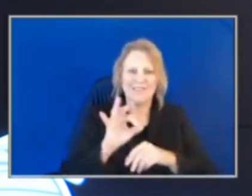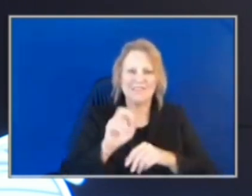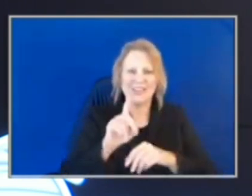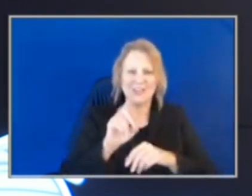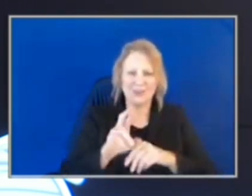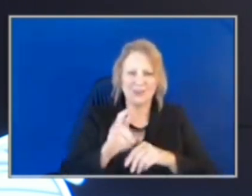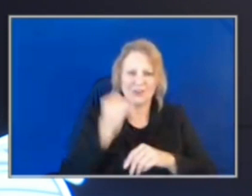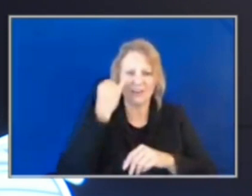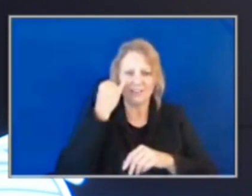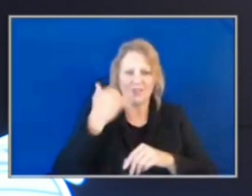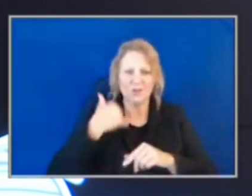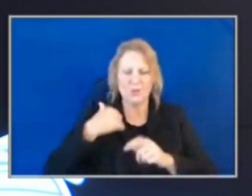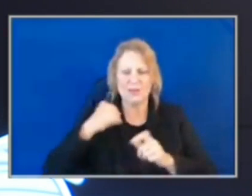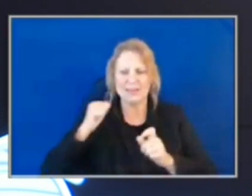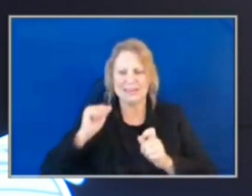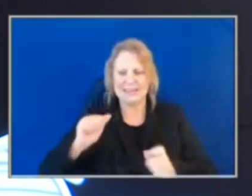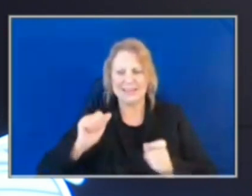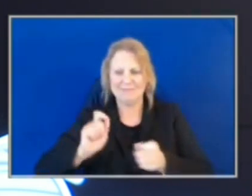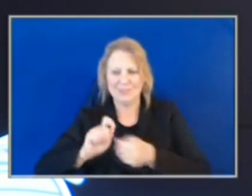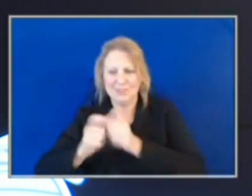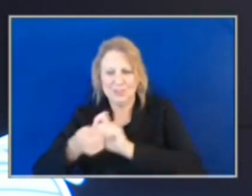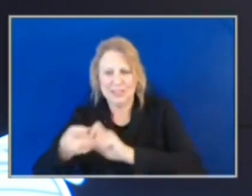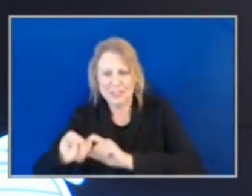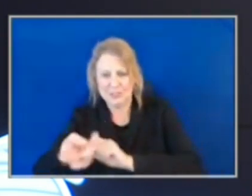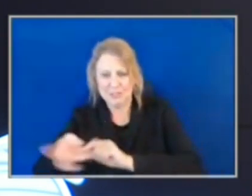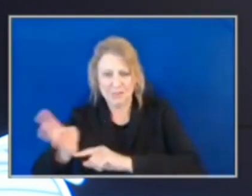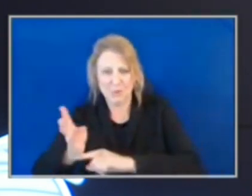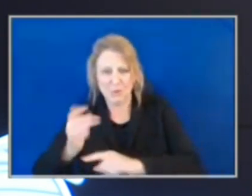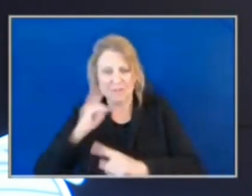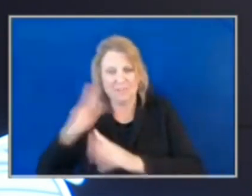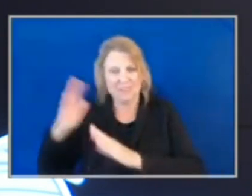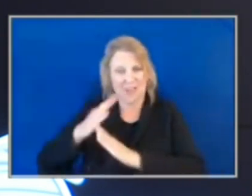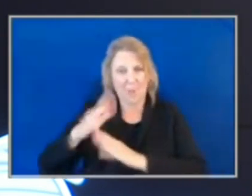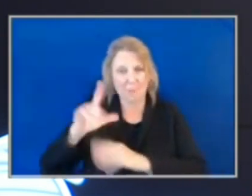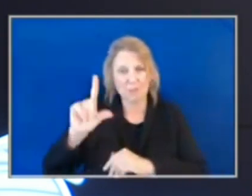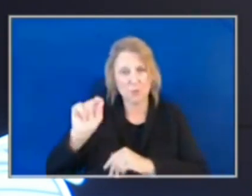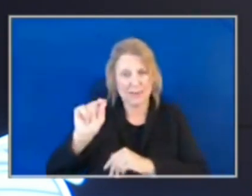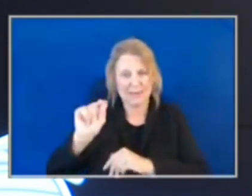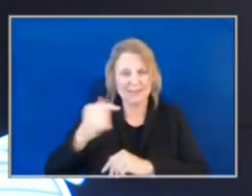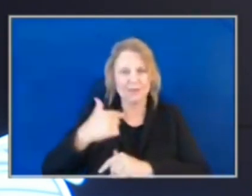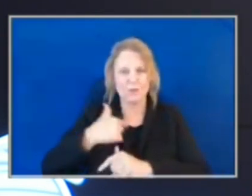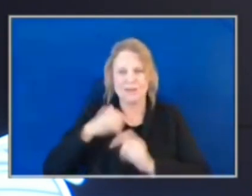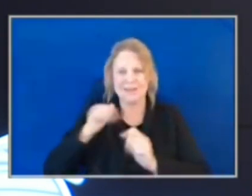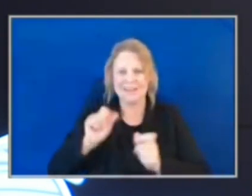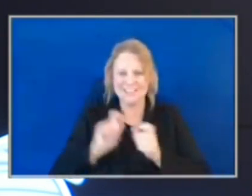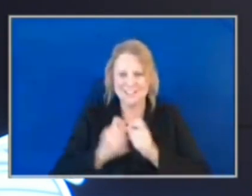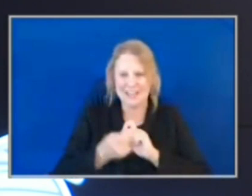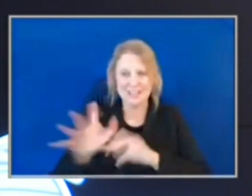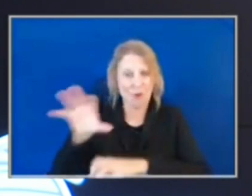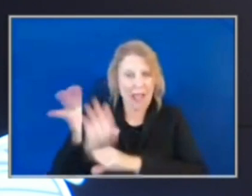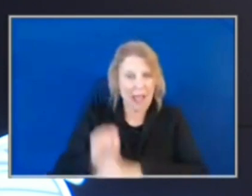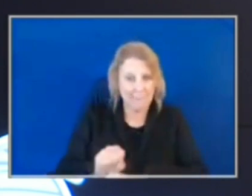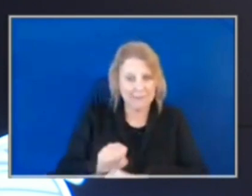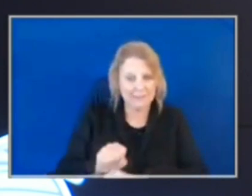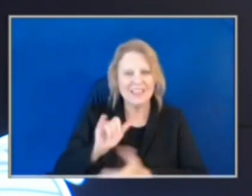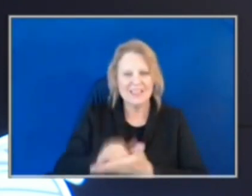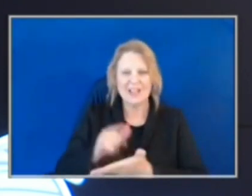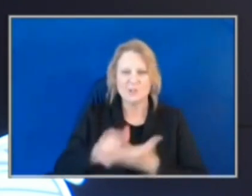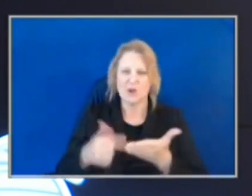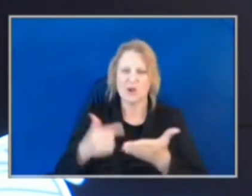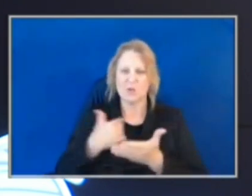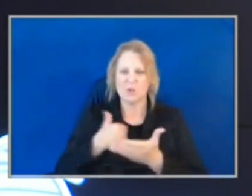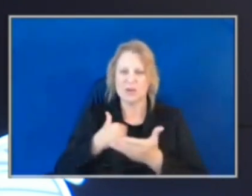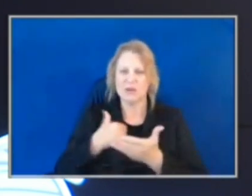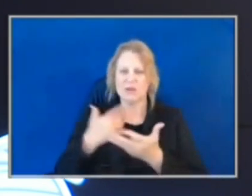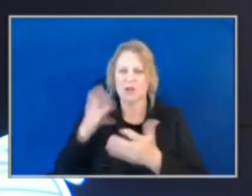the top 20 and knock out 300 crimes. And if we can get them to change their habits, that's what we're looking for. We don't want